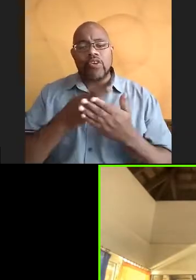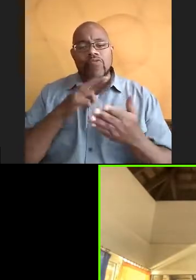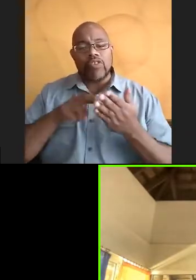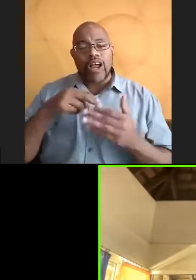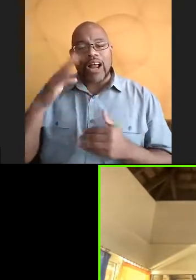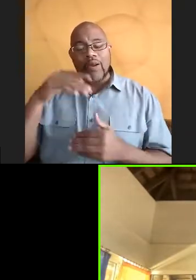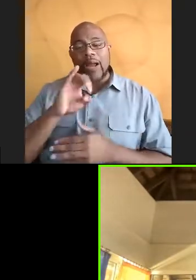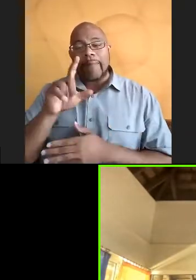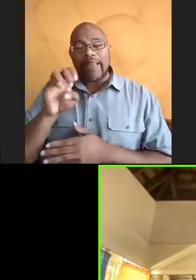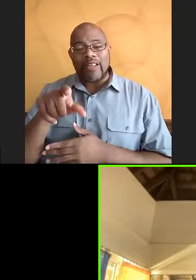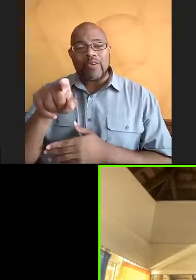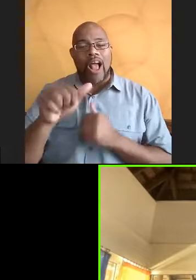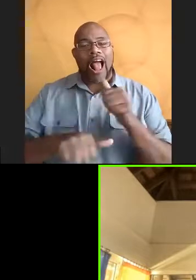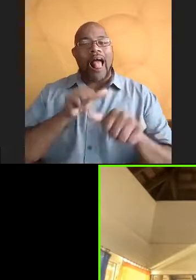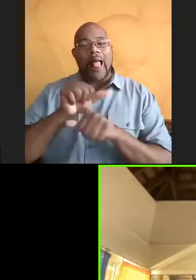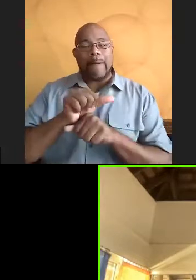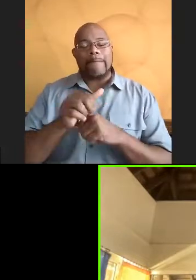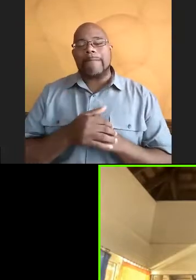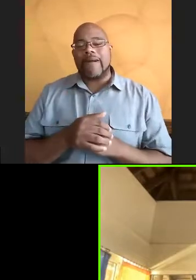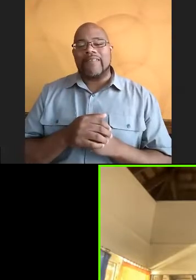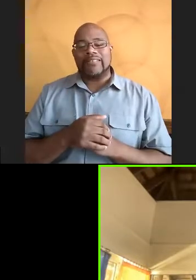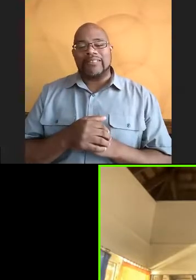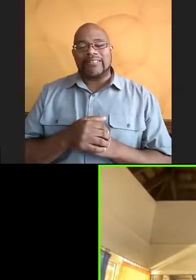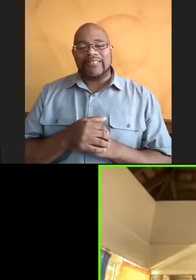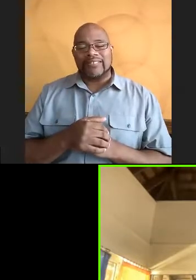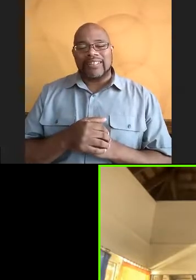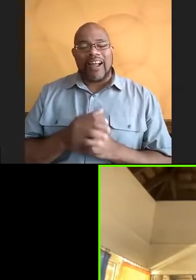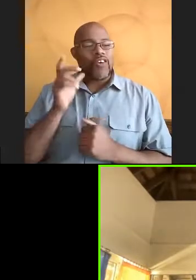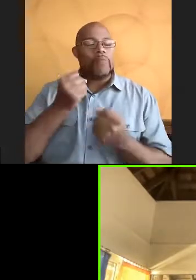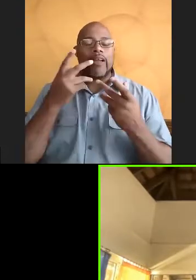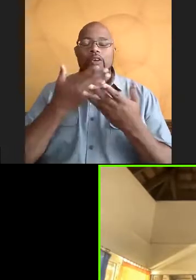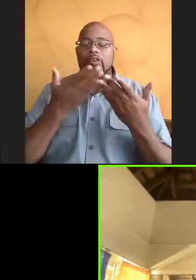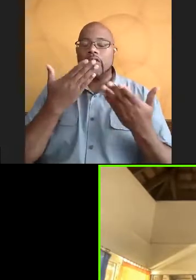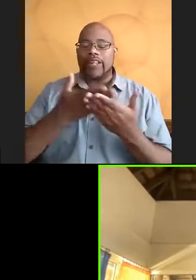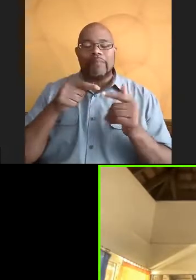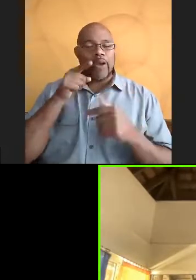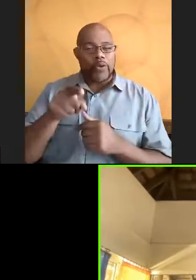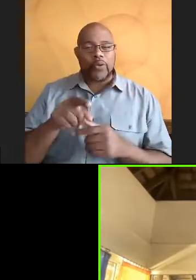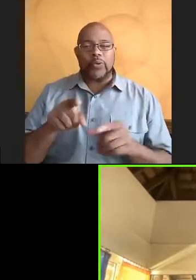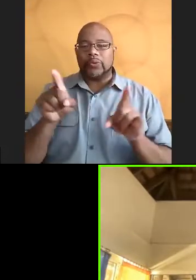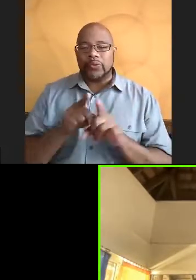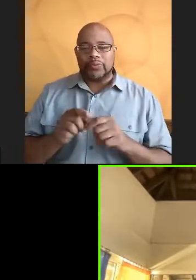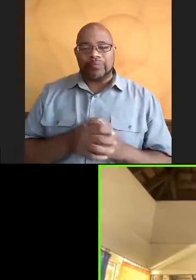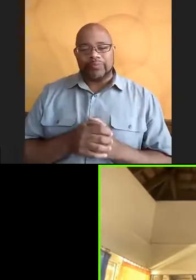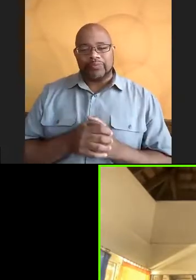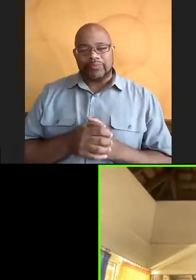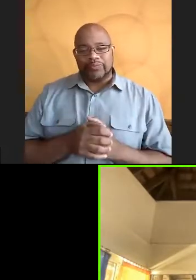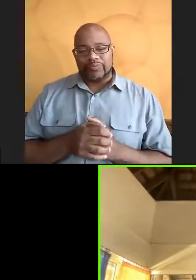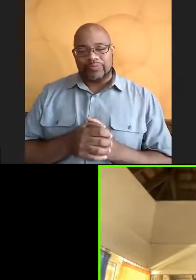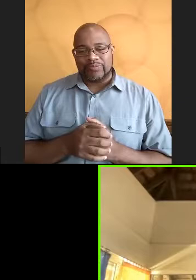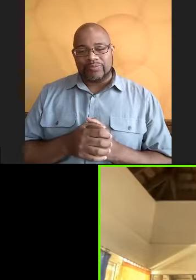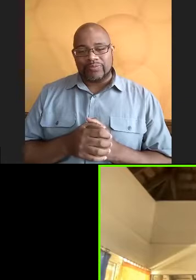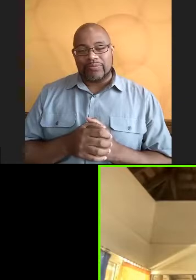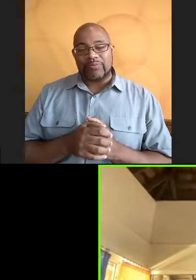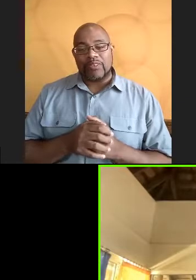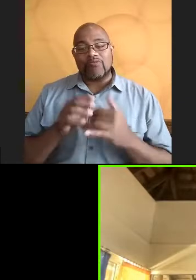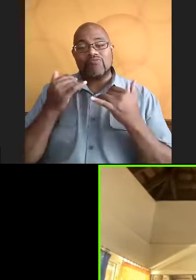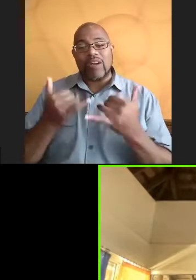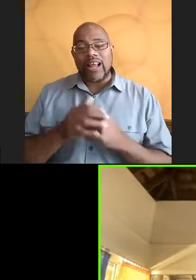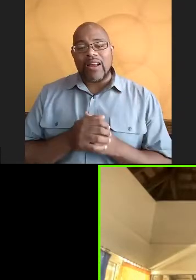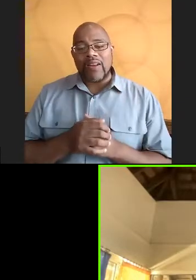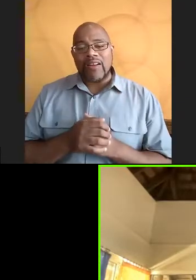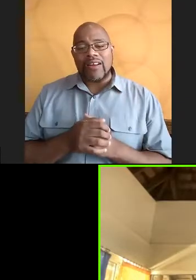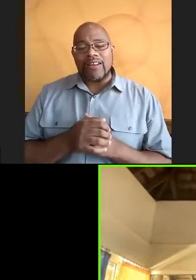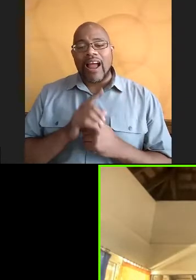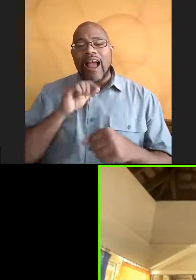Camille, you're an alum of it. I've heard so many things about you and Dr. Moore as well. So yeah, right now, we actually